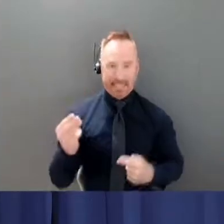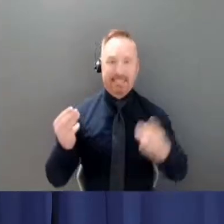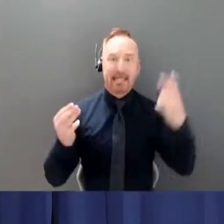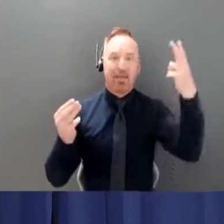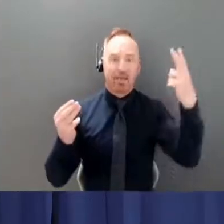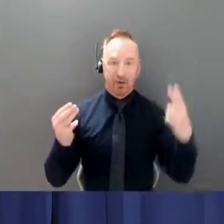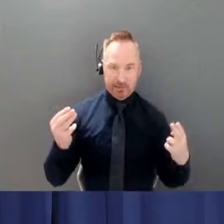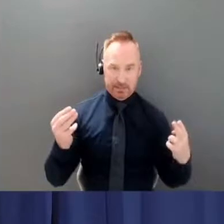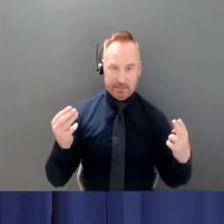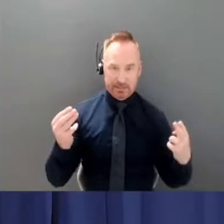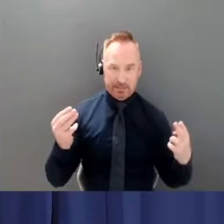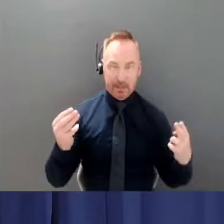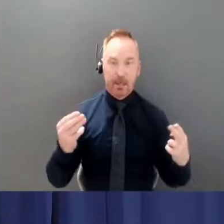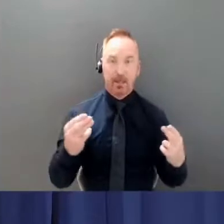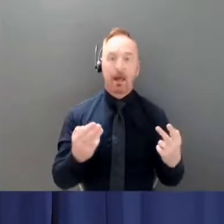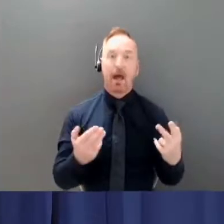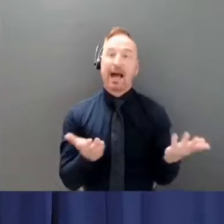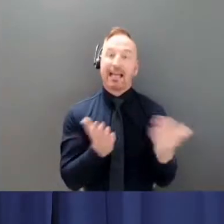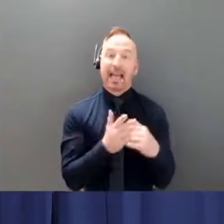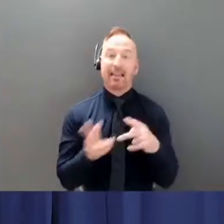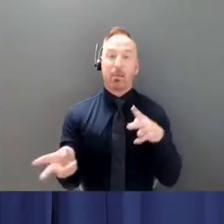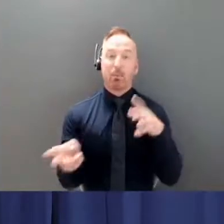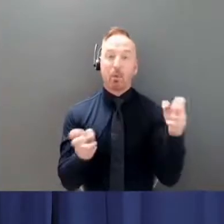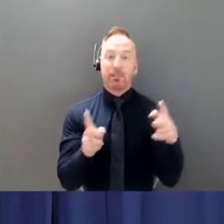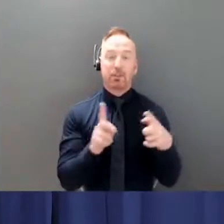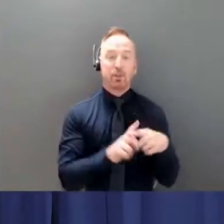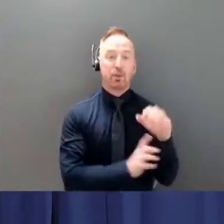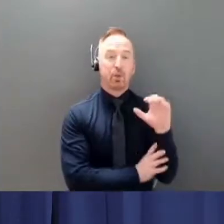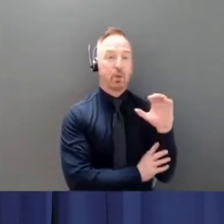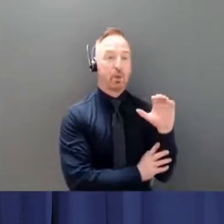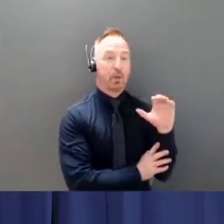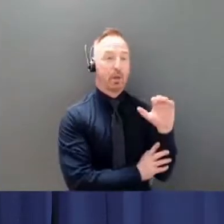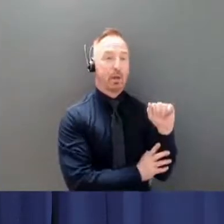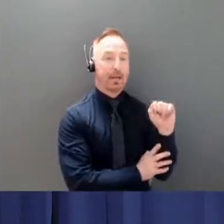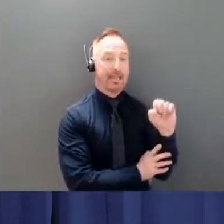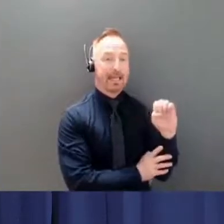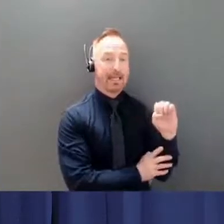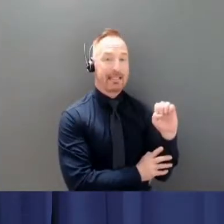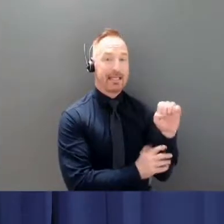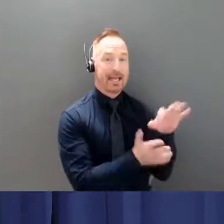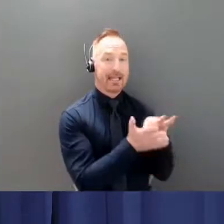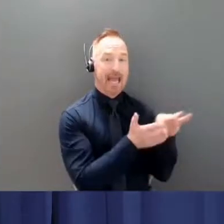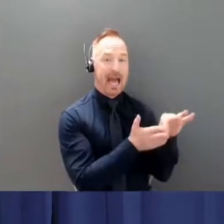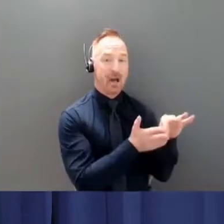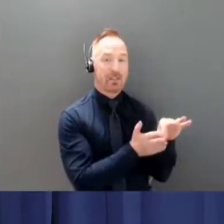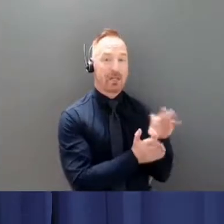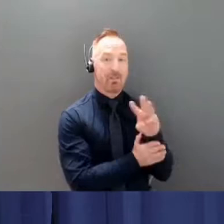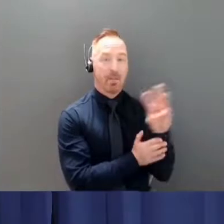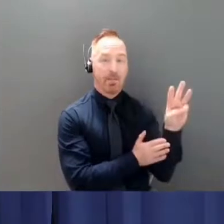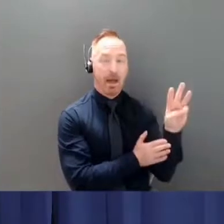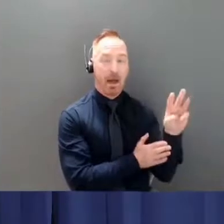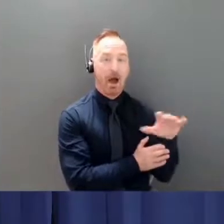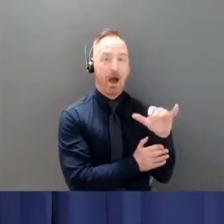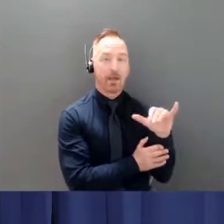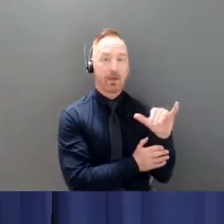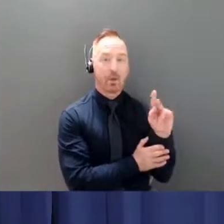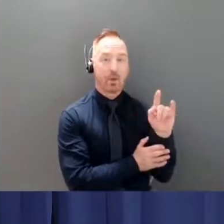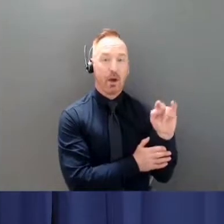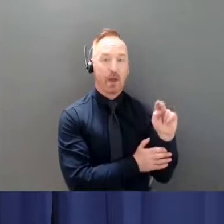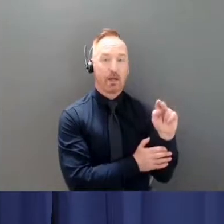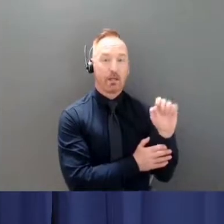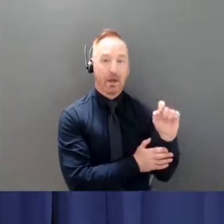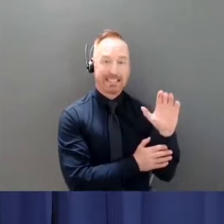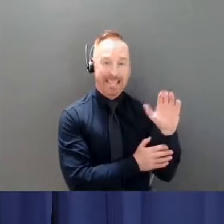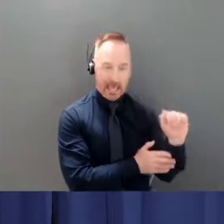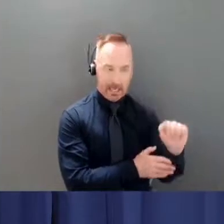posted on the case count website on uconn.ca. So let's move on to an overview of